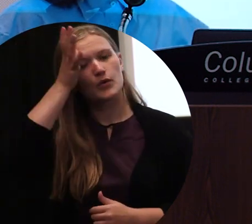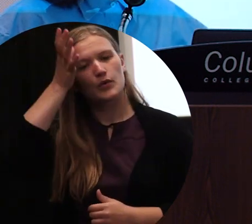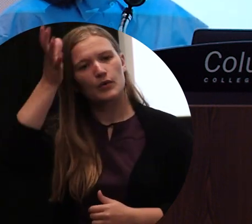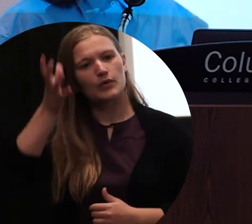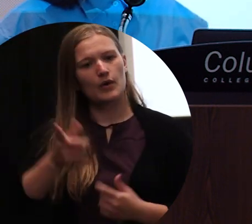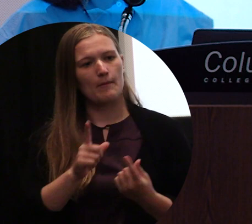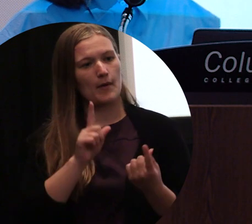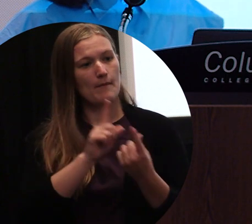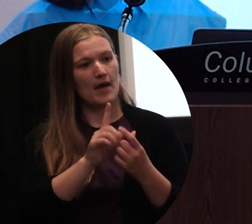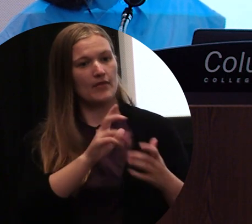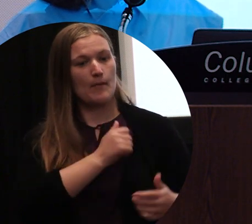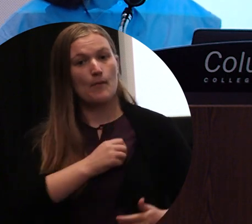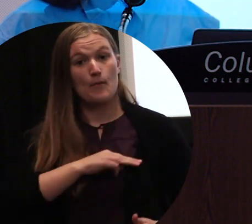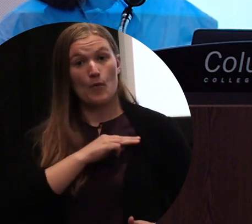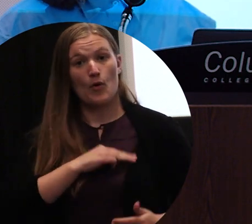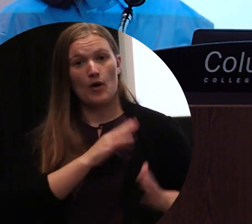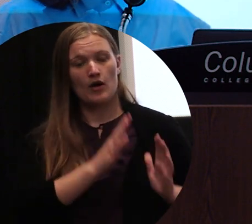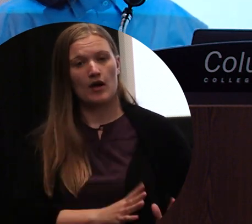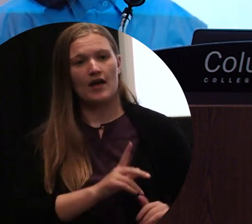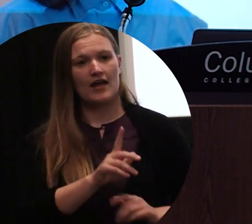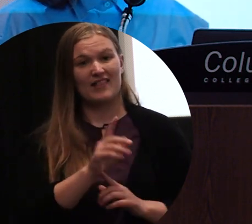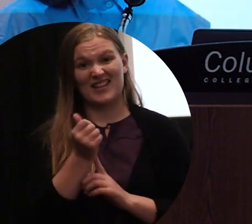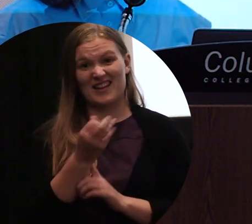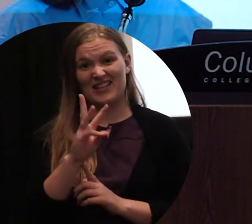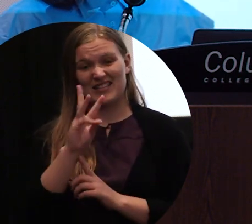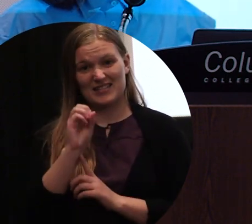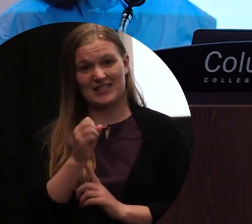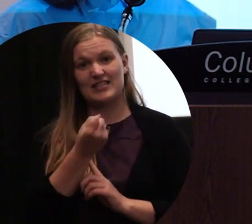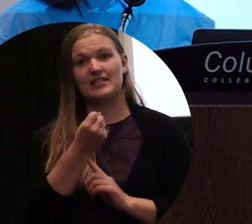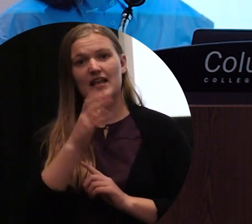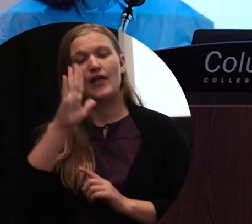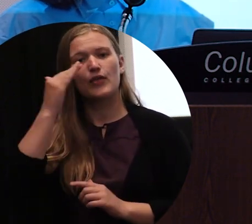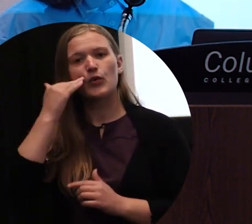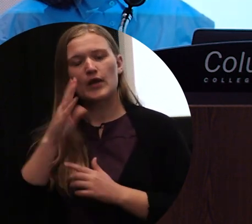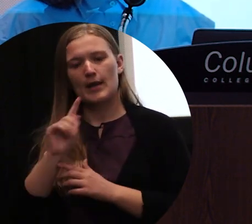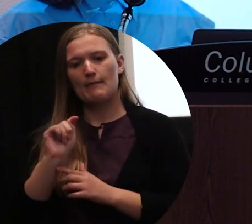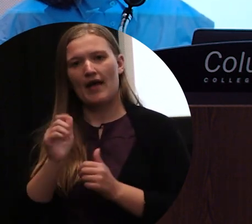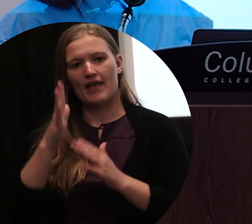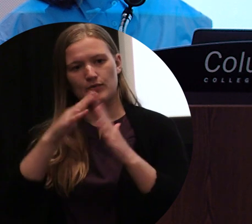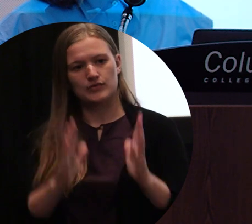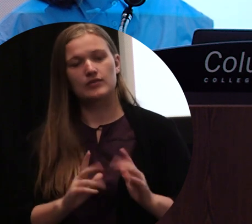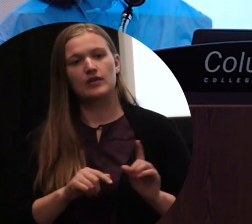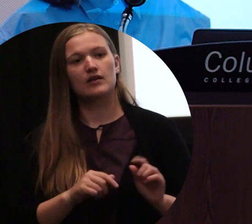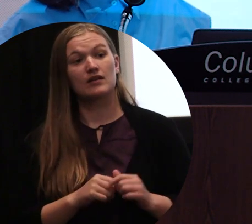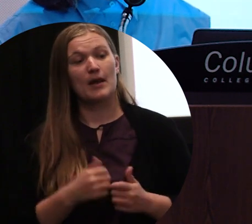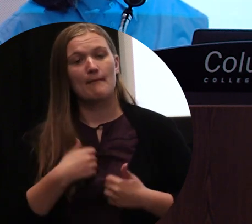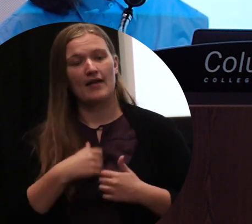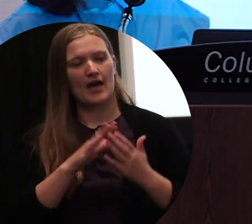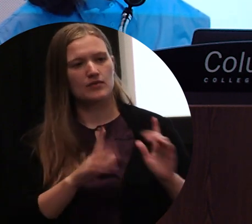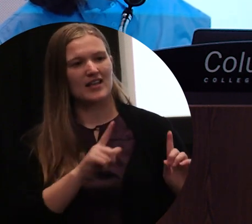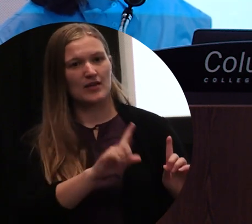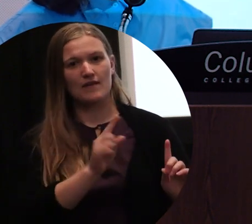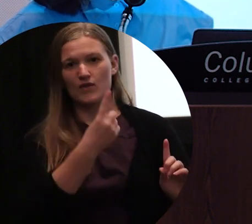bathhouse in the 1960s. He wanted to practice his English. Hariboji grandpa became the first Mormon in Incheon, Korea.